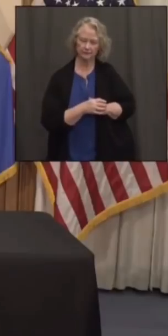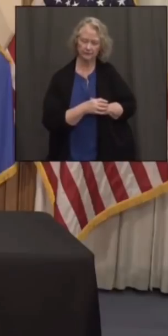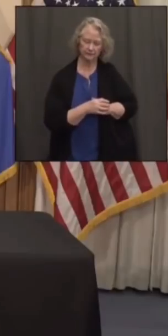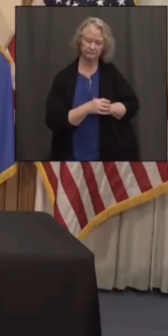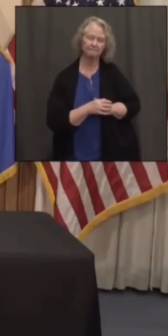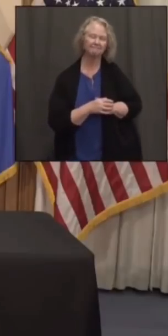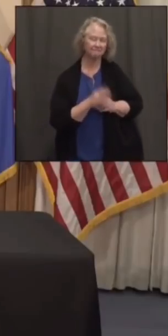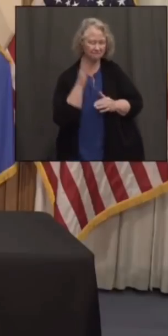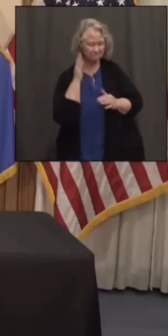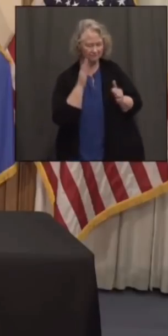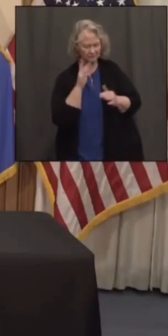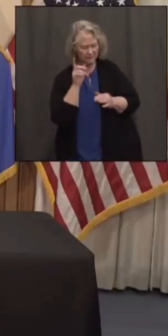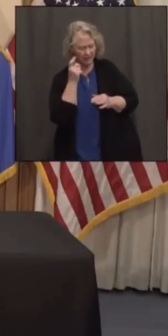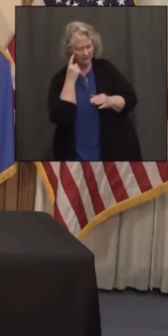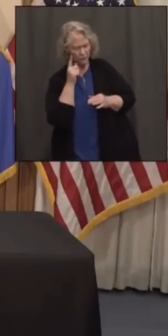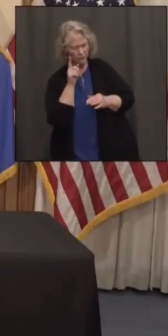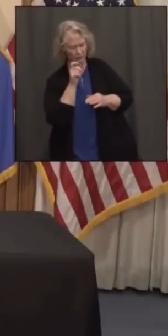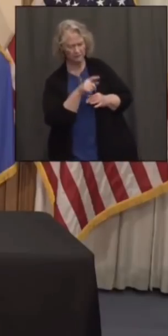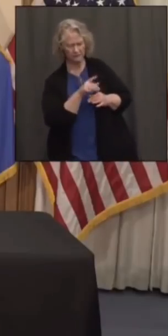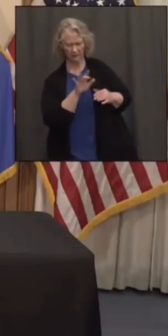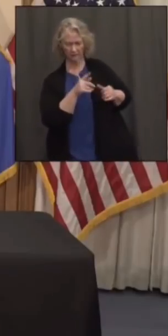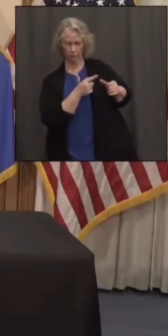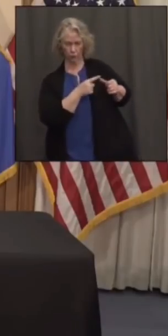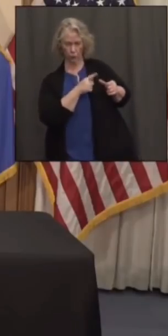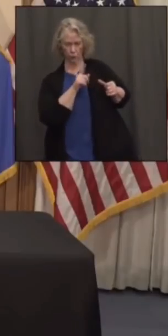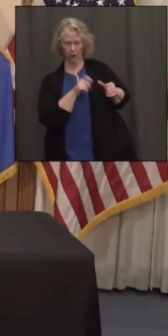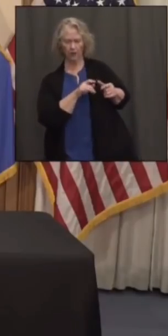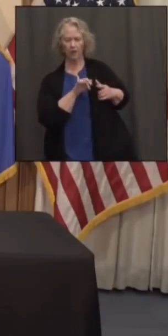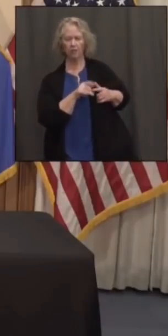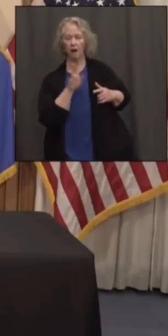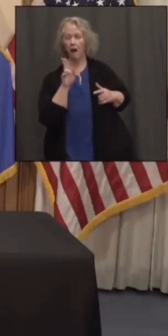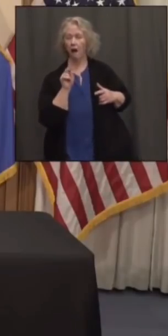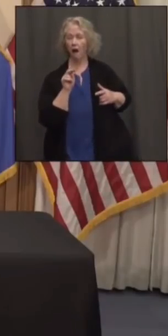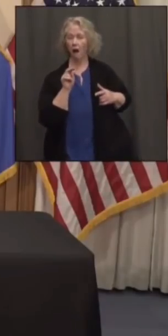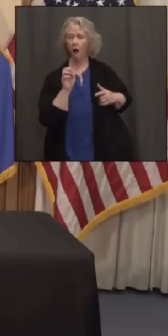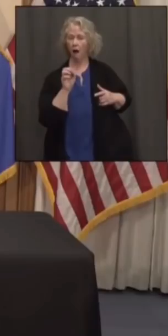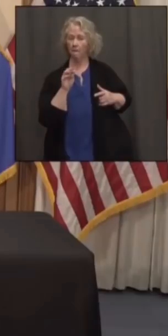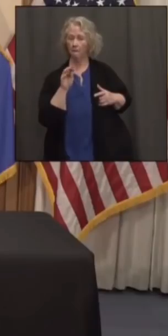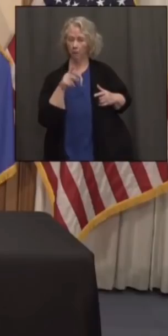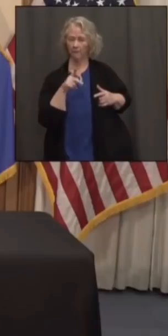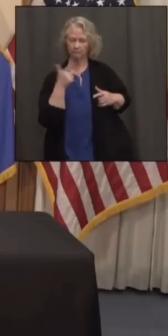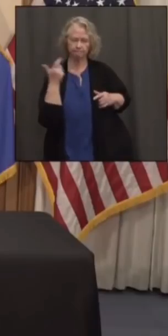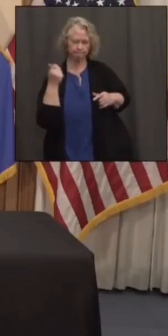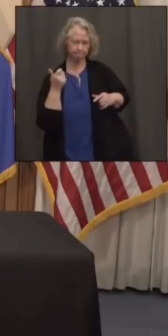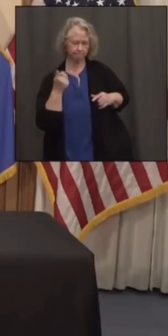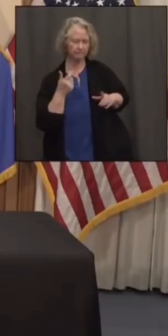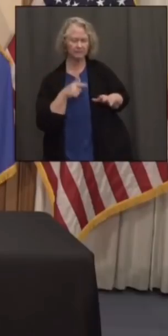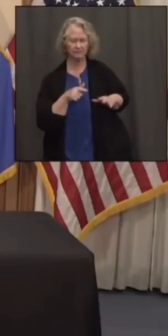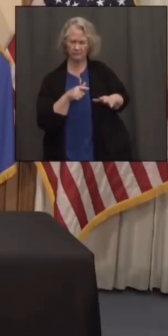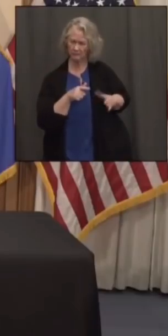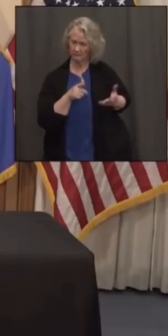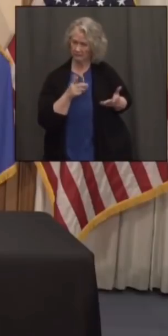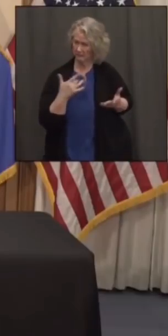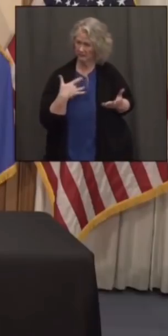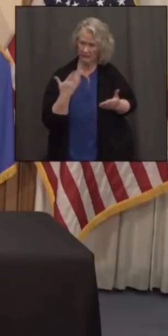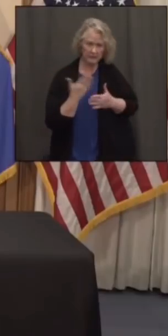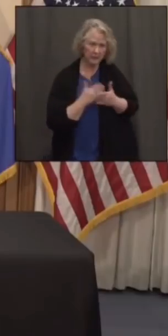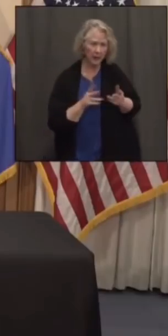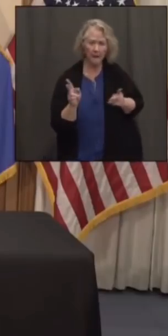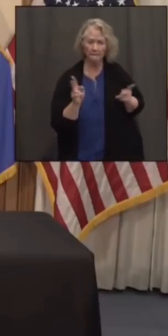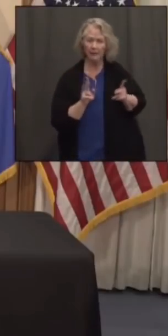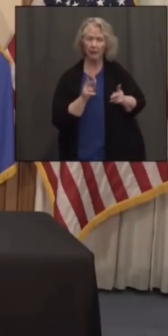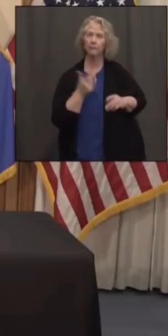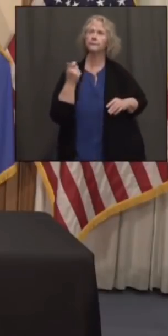Hey, Governor, I just wanted to follow up on that first question about unemployment. Is there reason to believe that people are not seeking a job right now who are